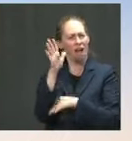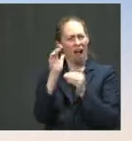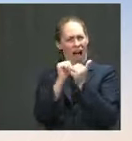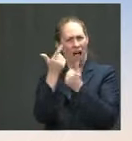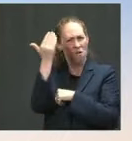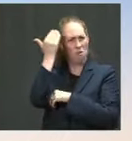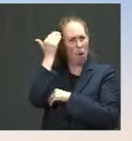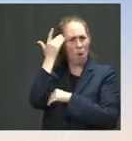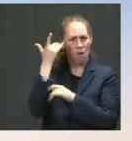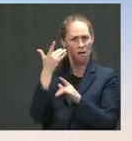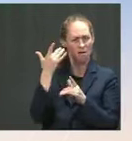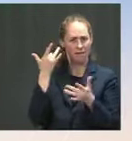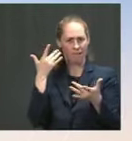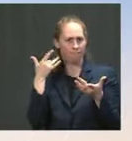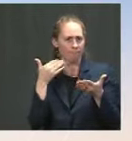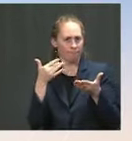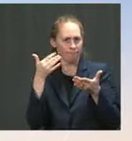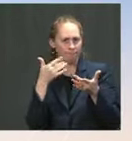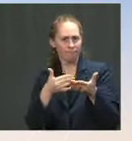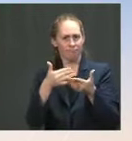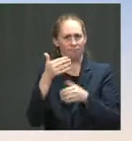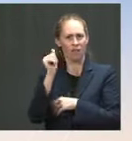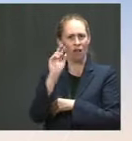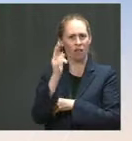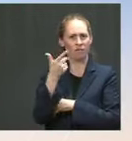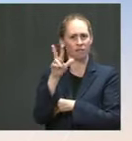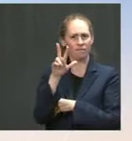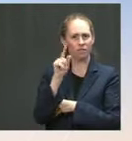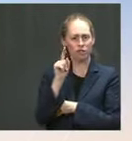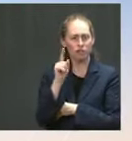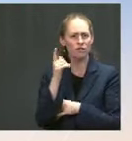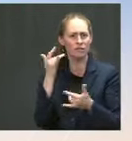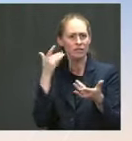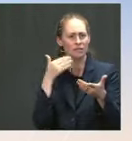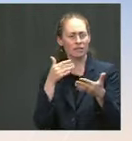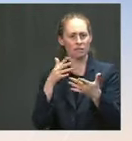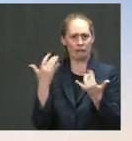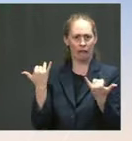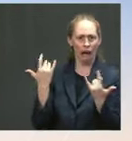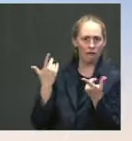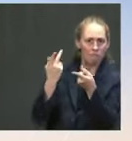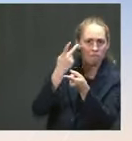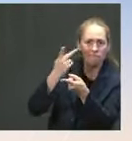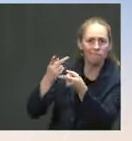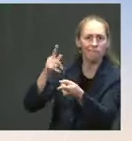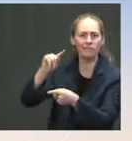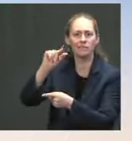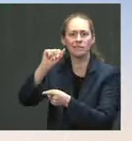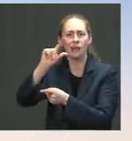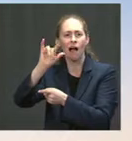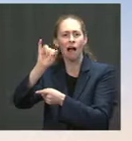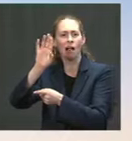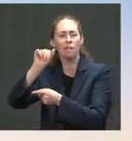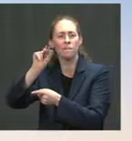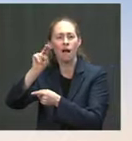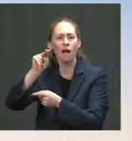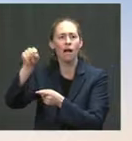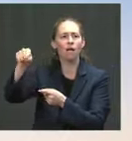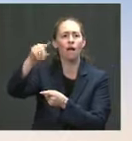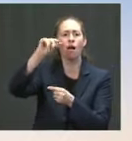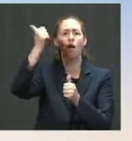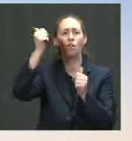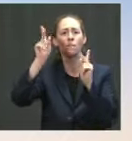Customs and Border Patrol and the relevant officials must be completely overloaded? The They are.